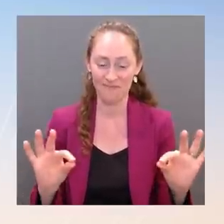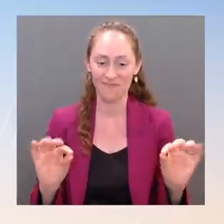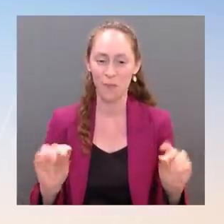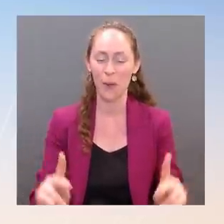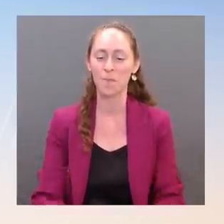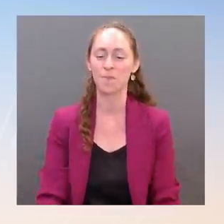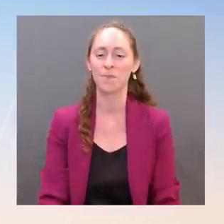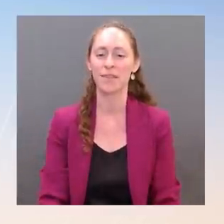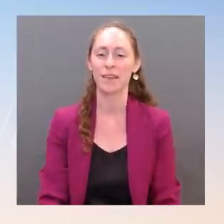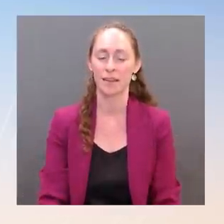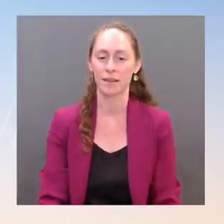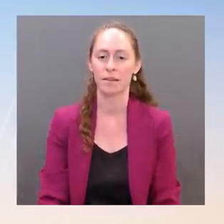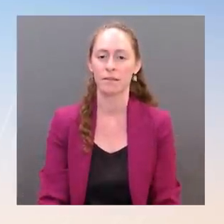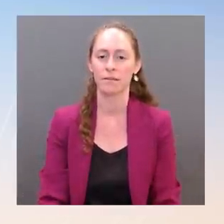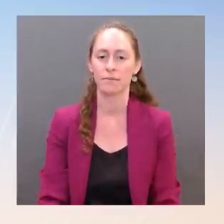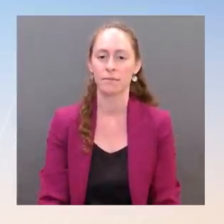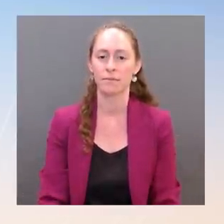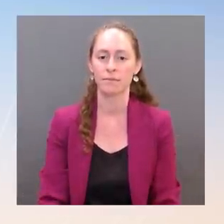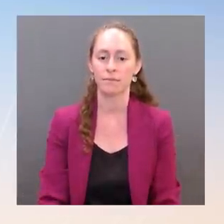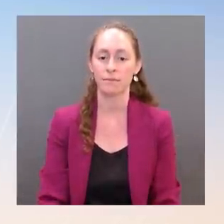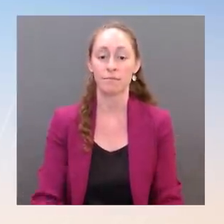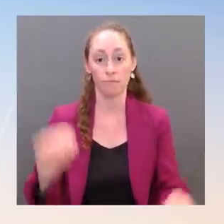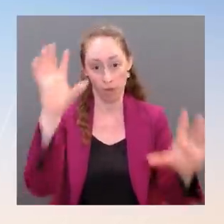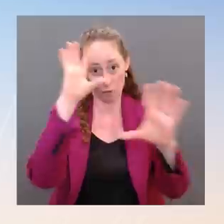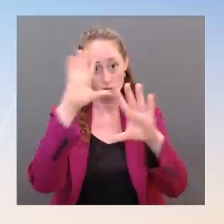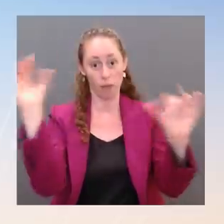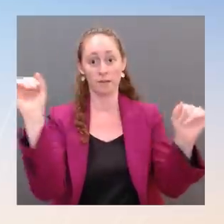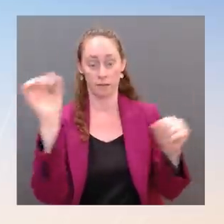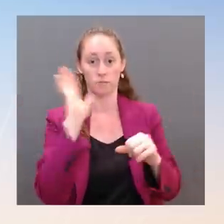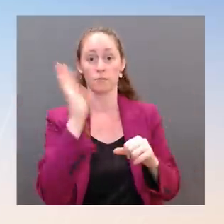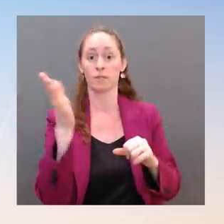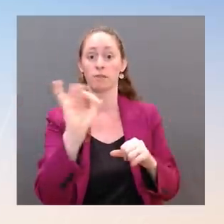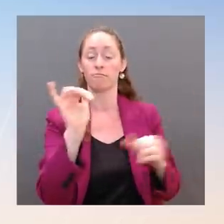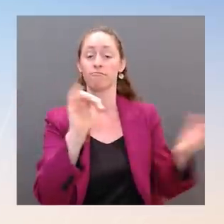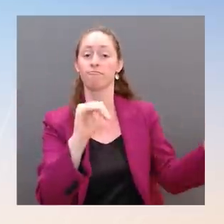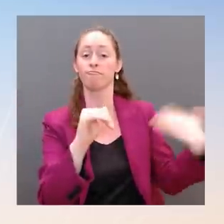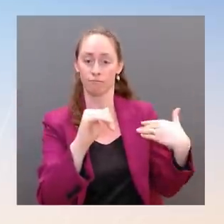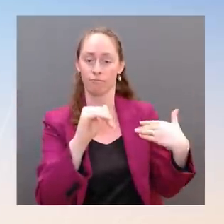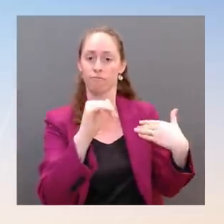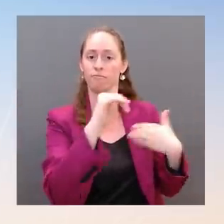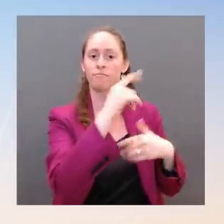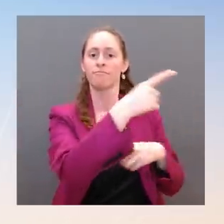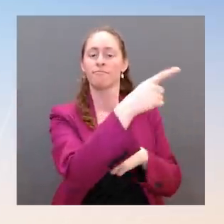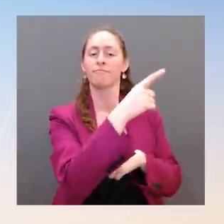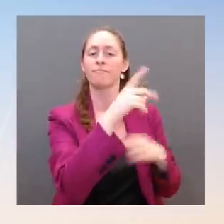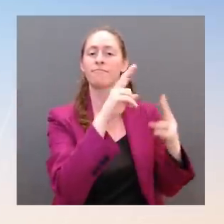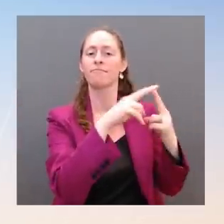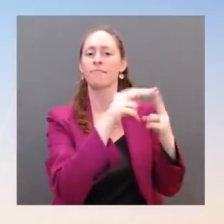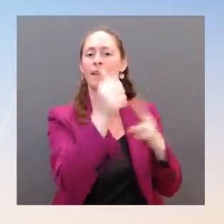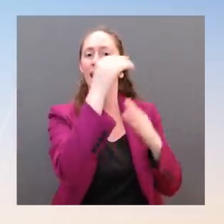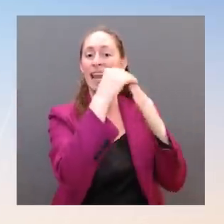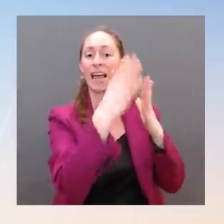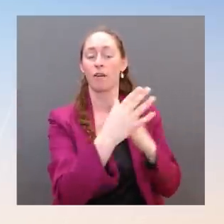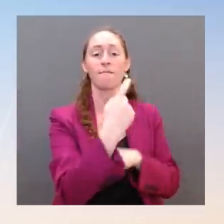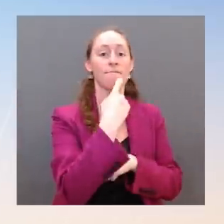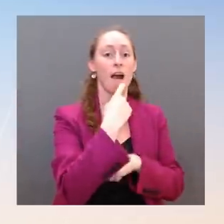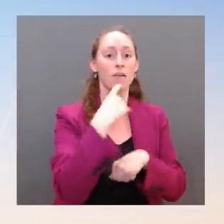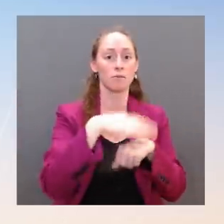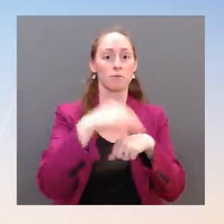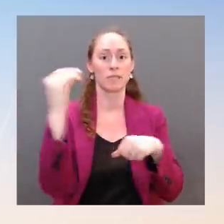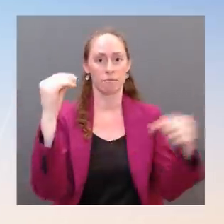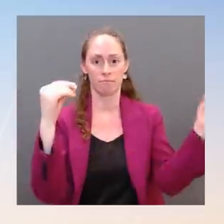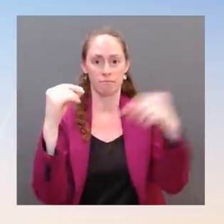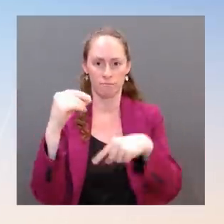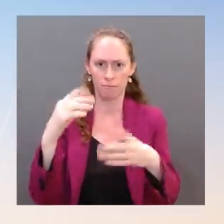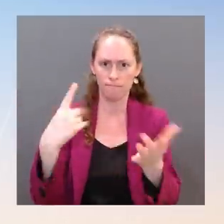welcome the President of Finland and the Prime Minister of Sweden to the White House to coordinate on the path forward, and the three leaders will also have the chance